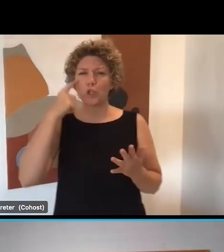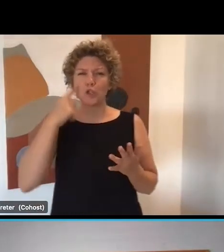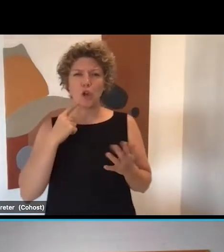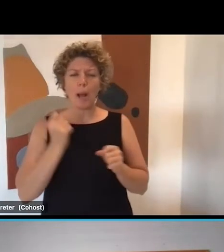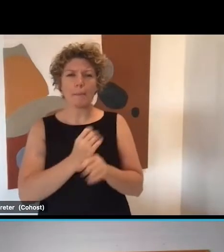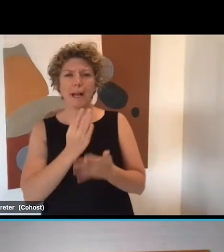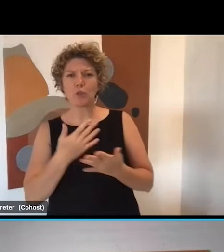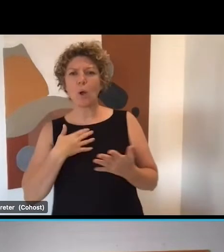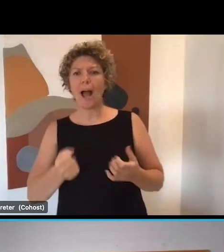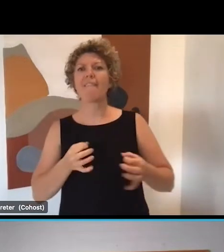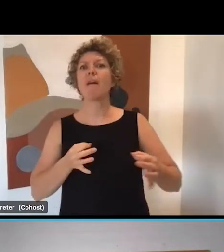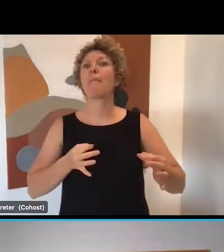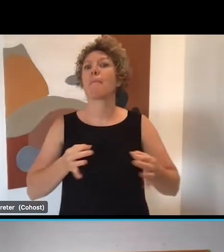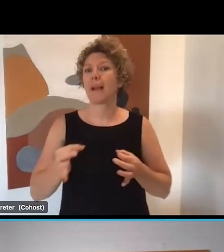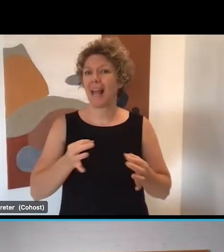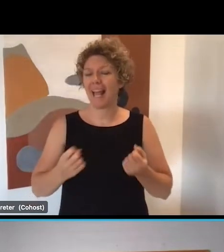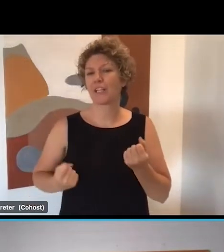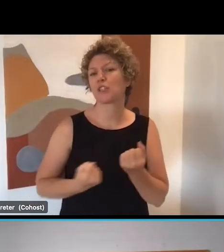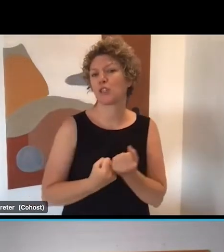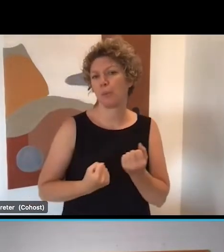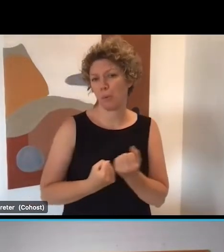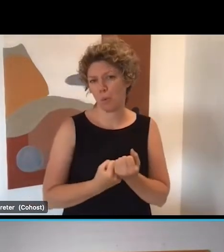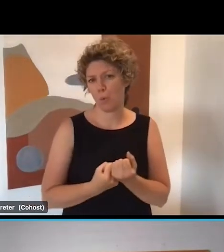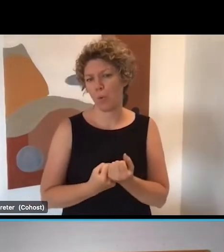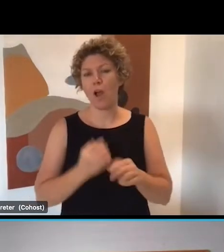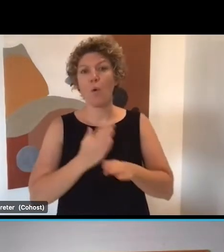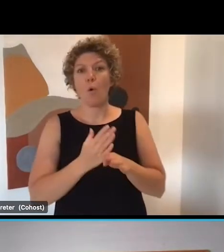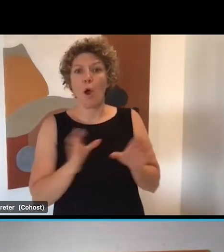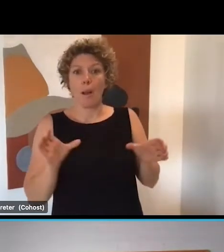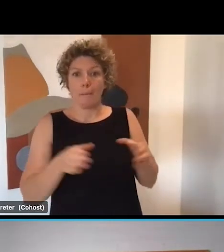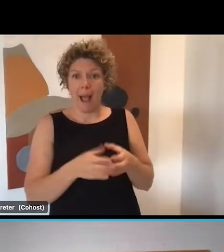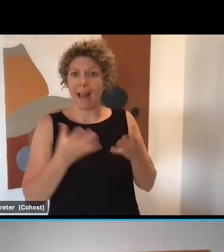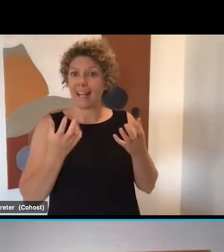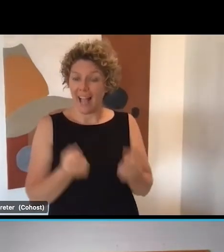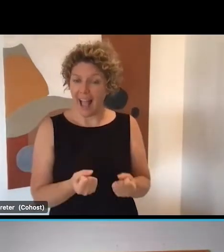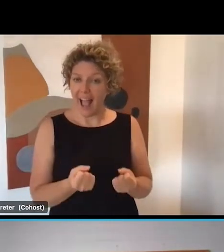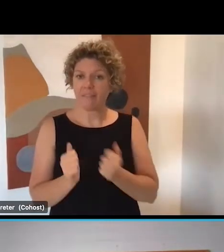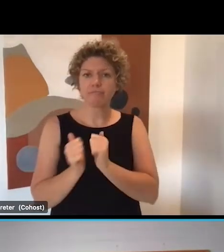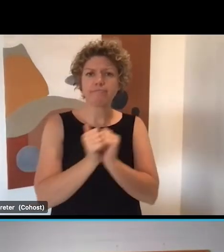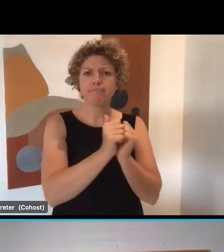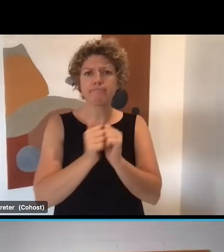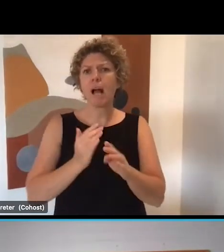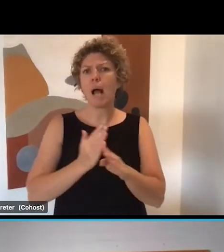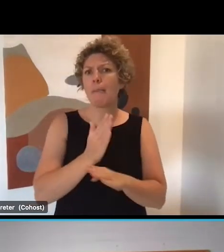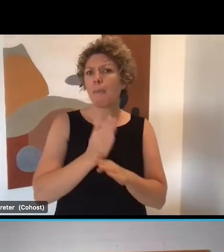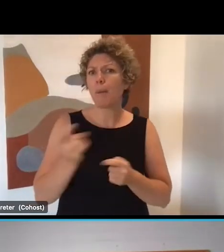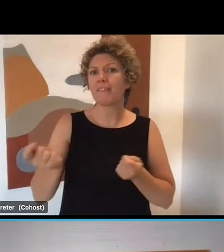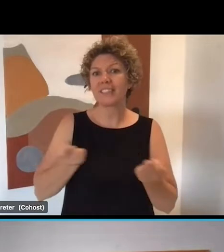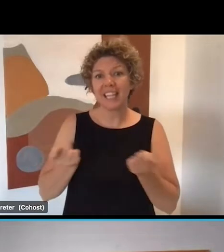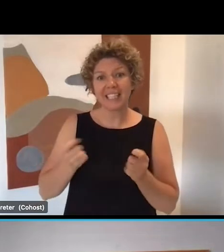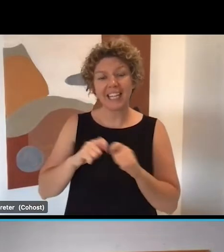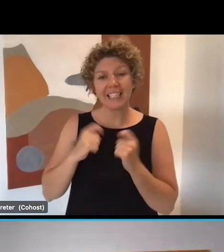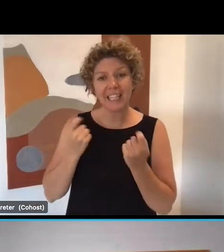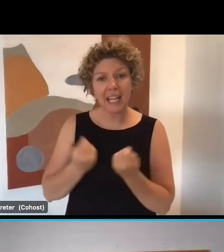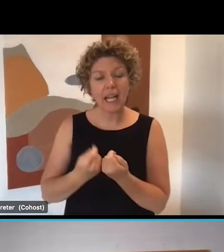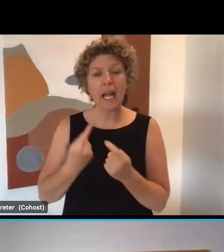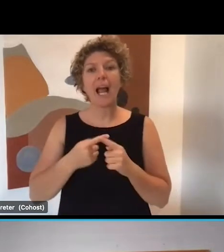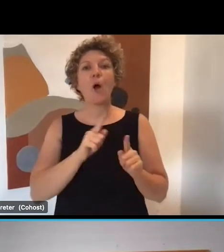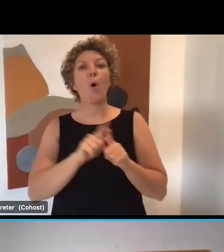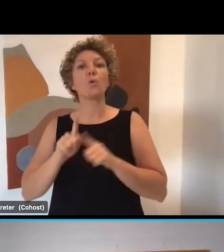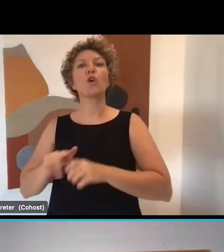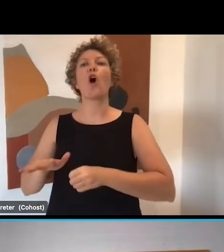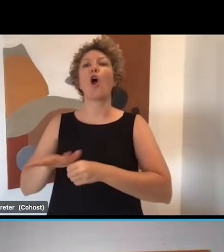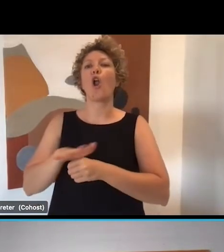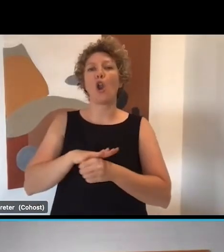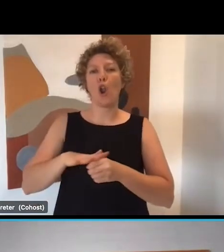support sector working party, which is a collaboration between employment facilitator teams and boosting the local